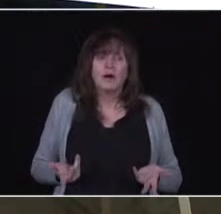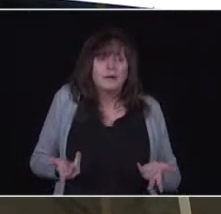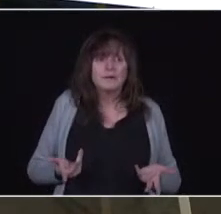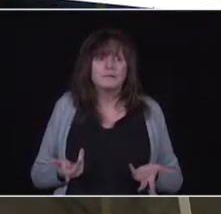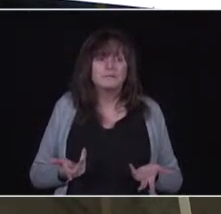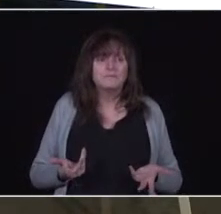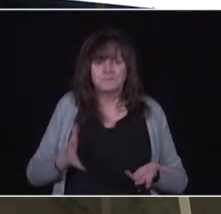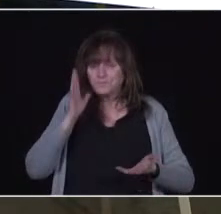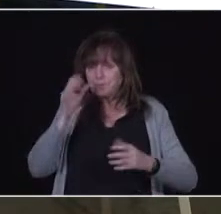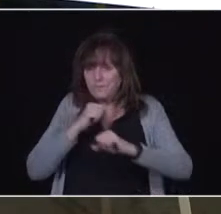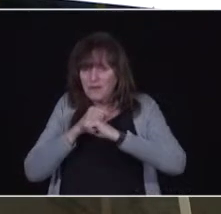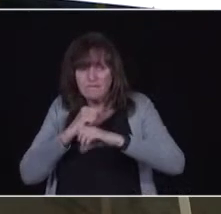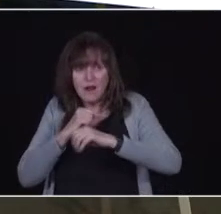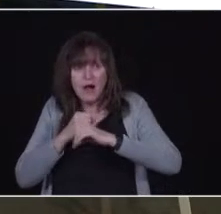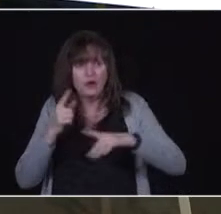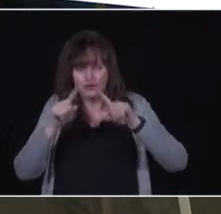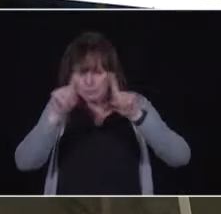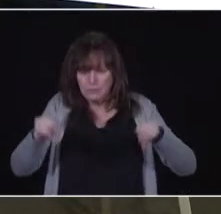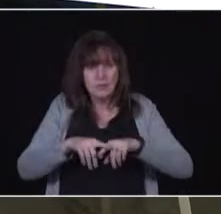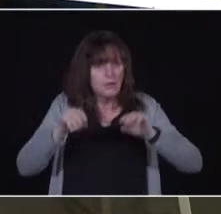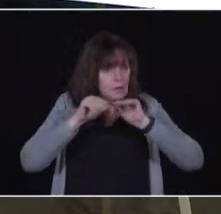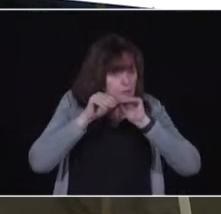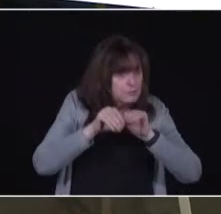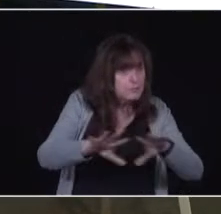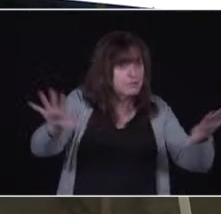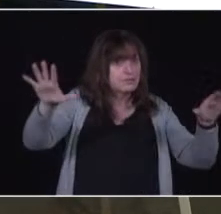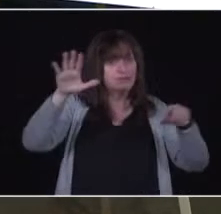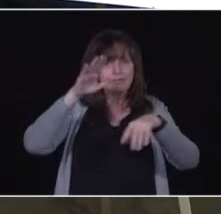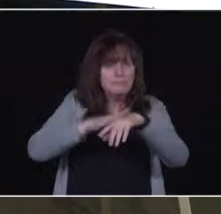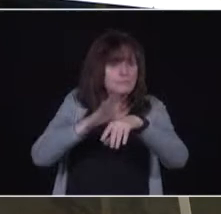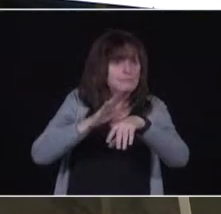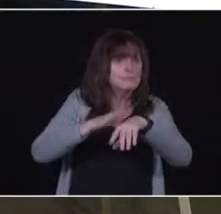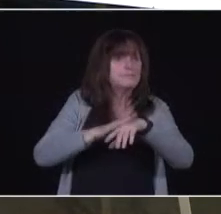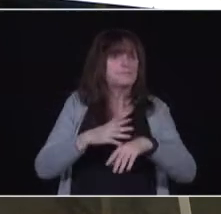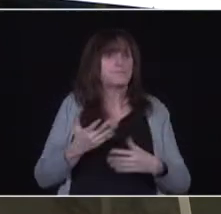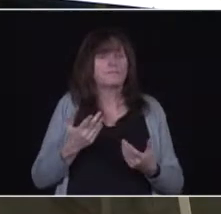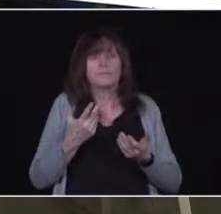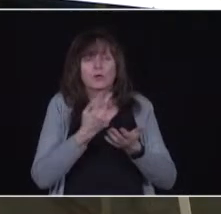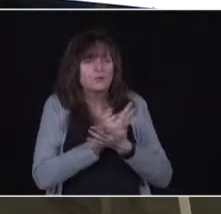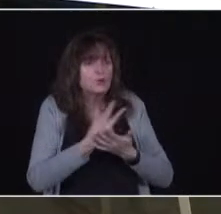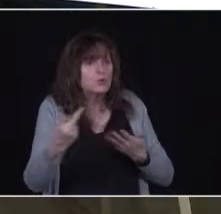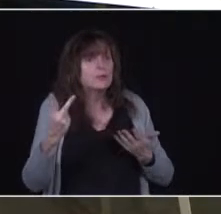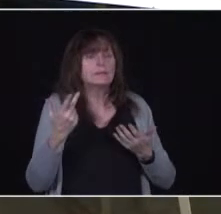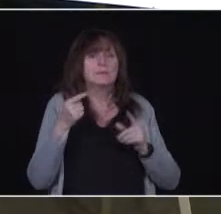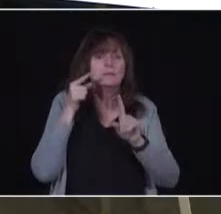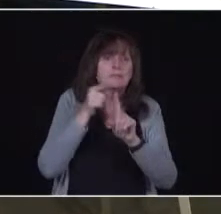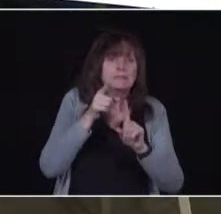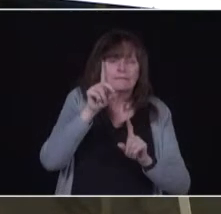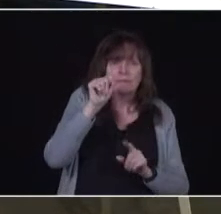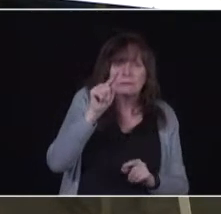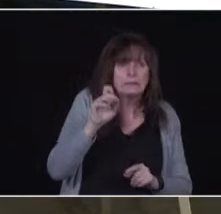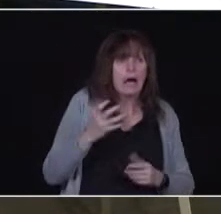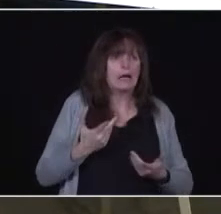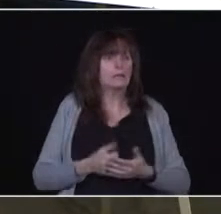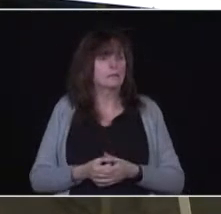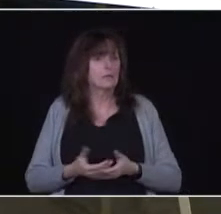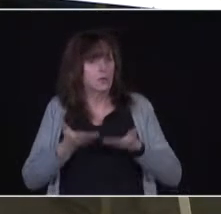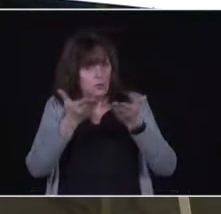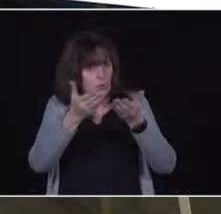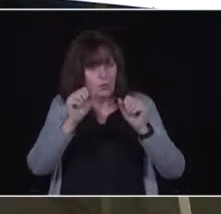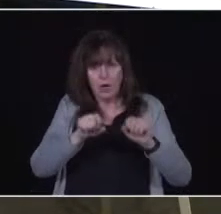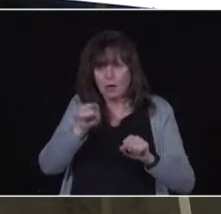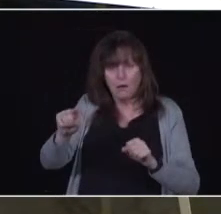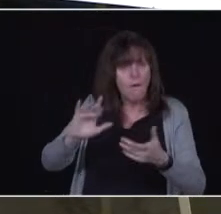saying, OK, in the next two weeks, you know, starting at this specific date, for example, you will be able to go online and you will be able to